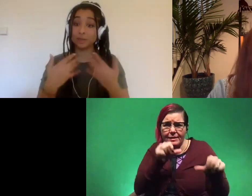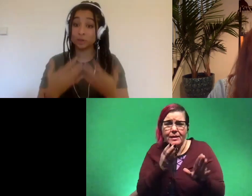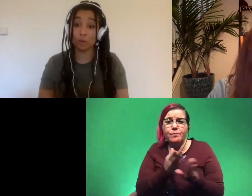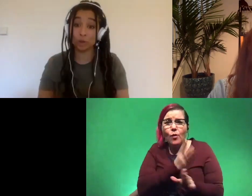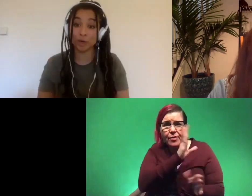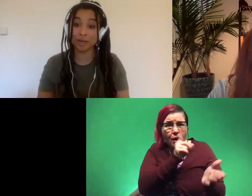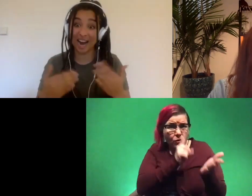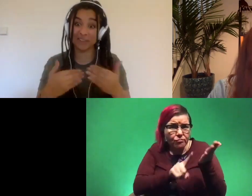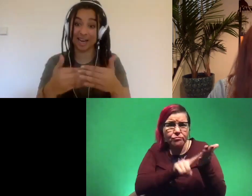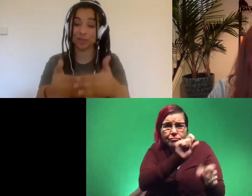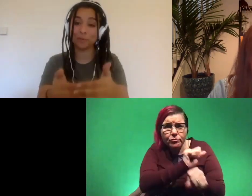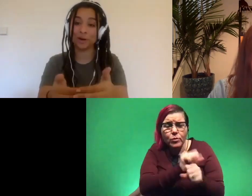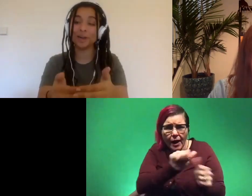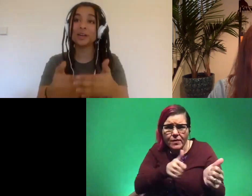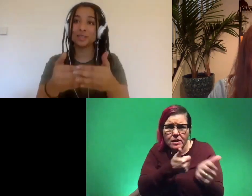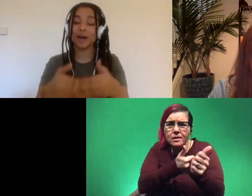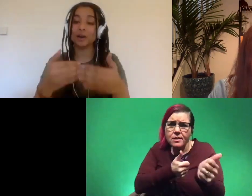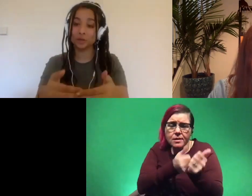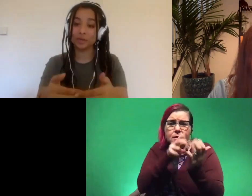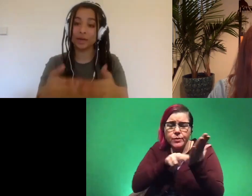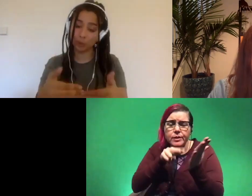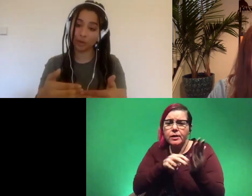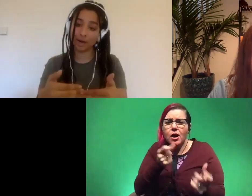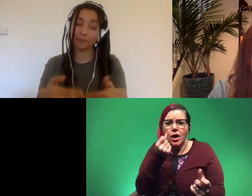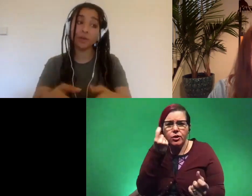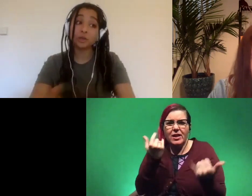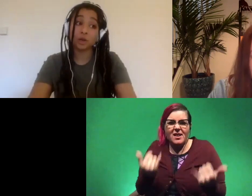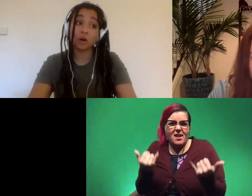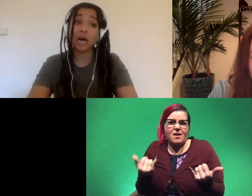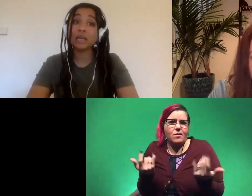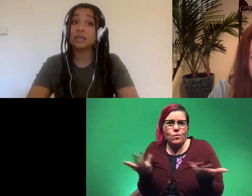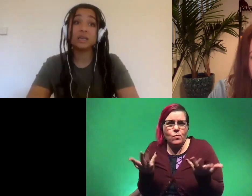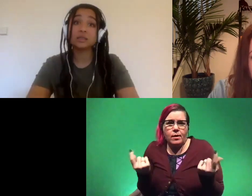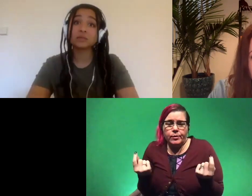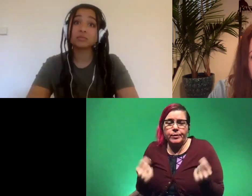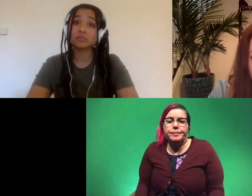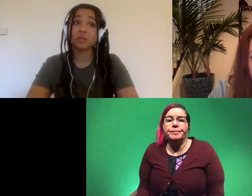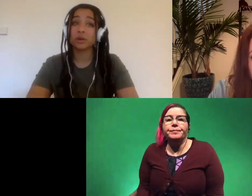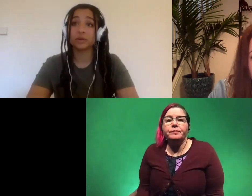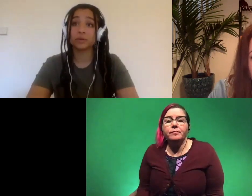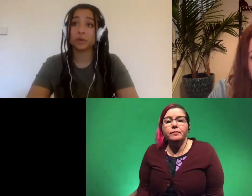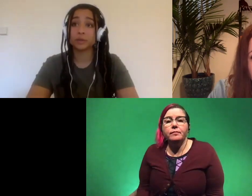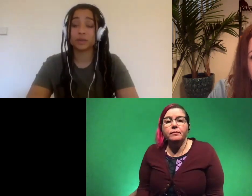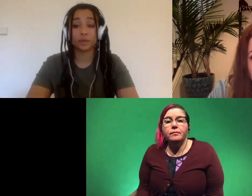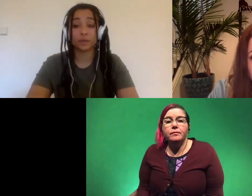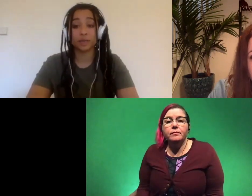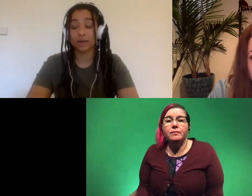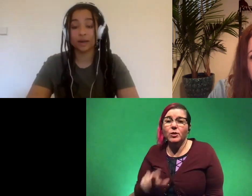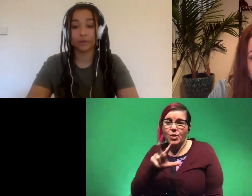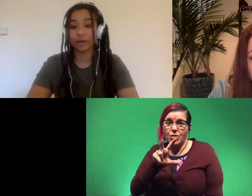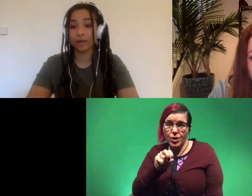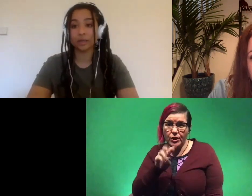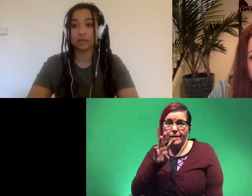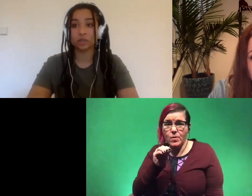did so much work that i have to catch up on to kind of understand where we're at so at least 30 to 40 percent of my day